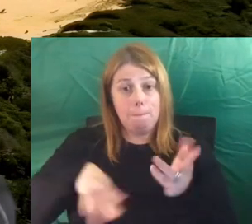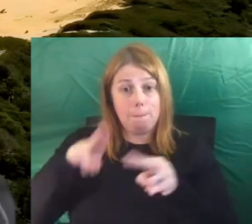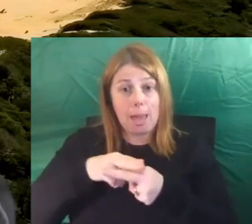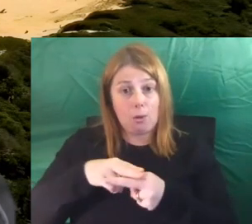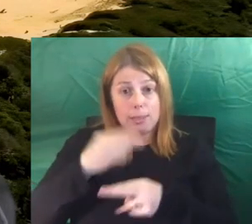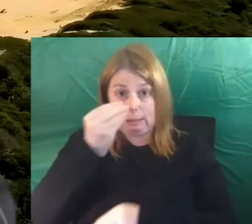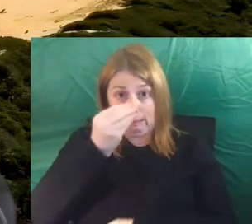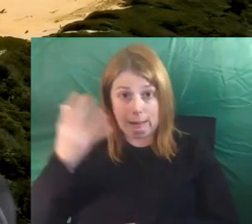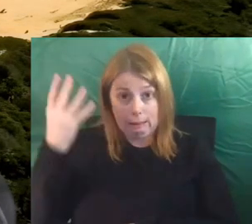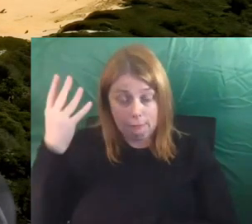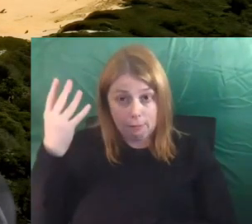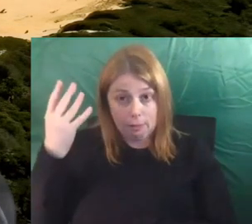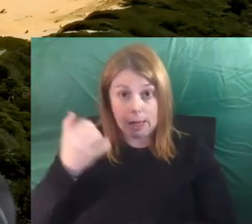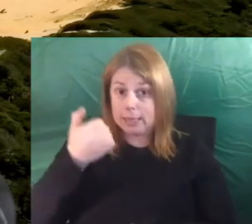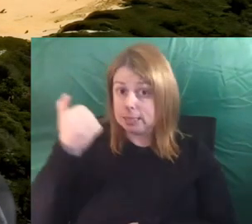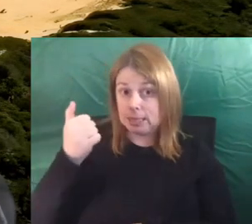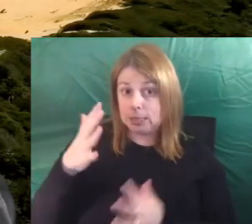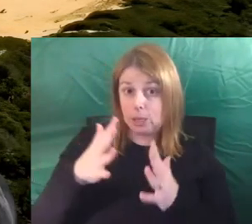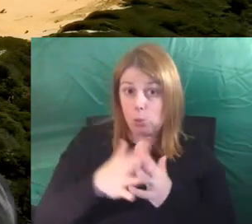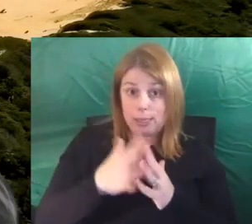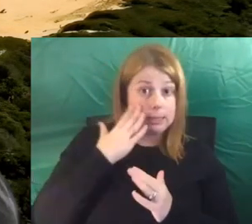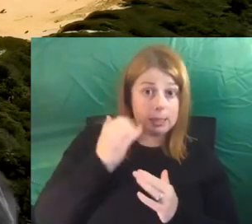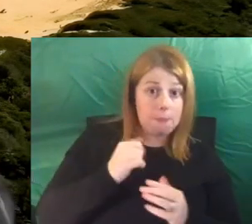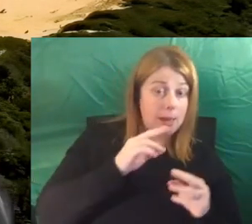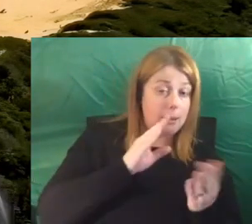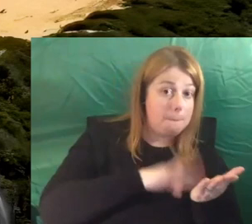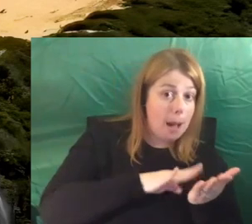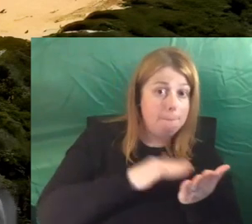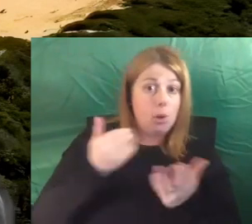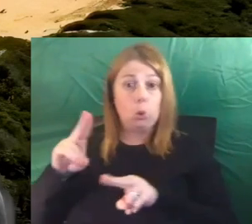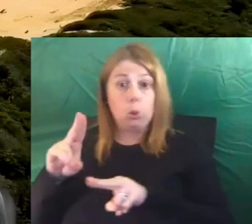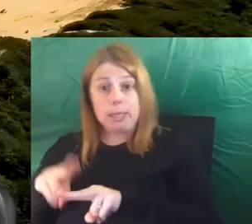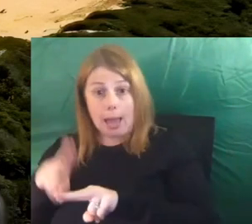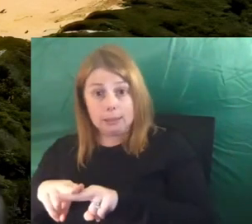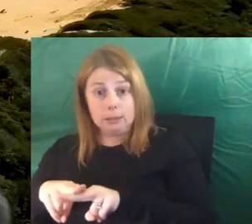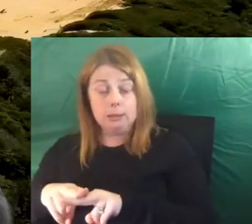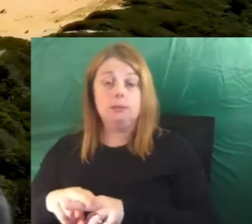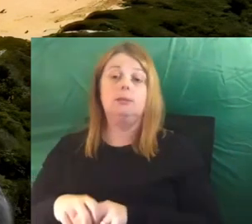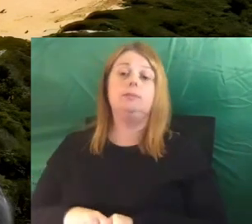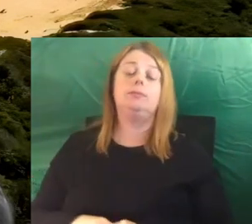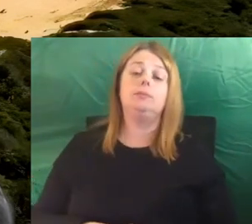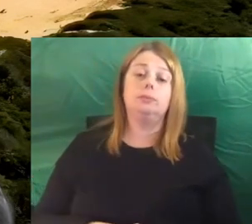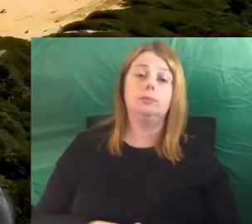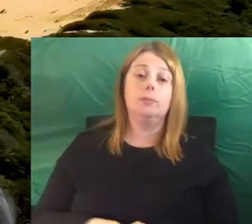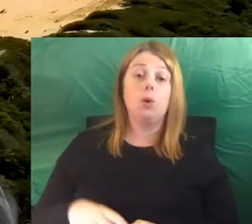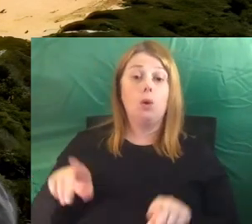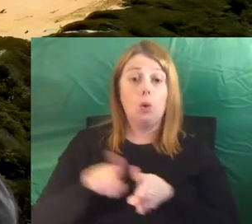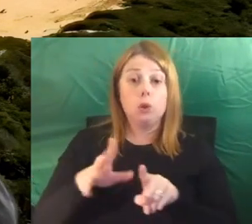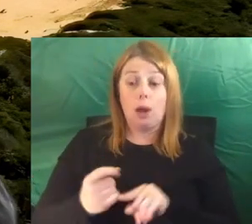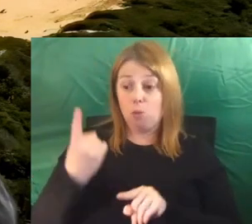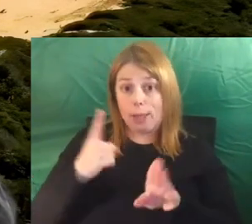leave. And we also have backed that up with a year's superannuation.